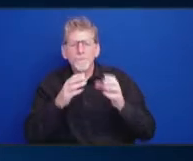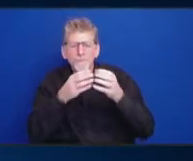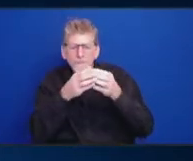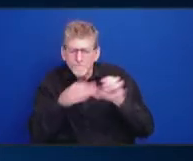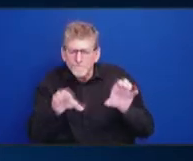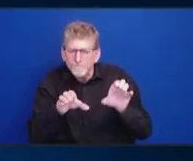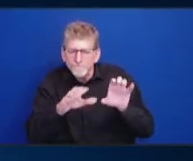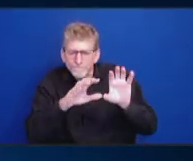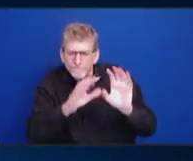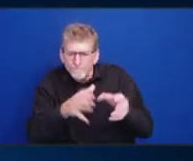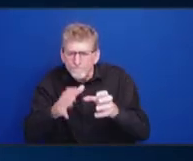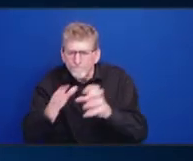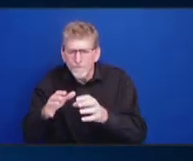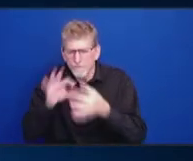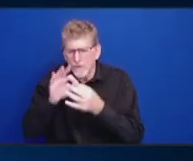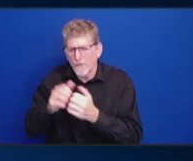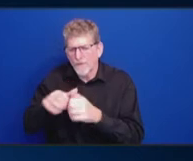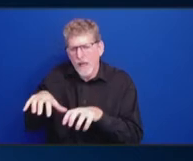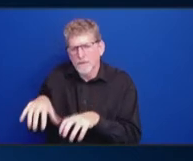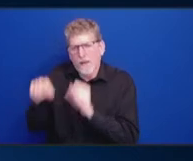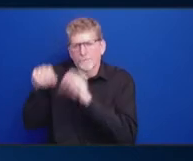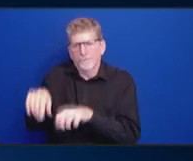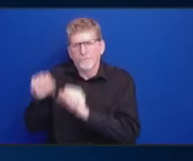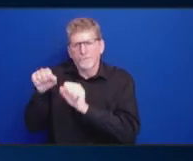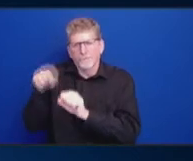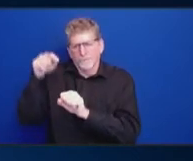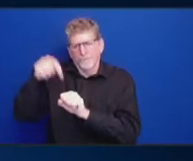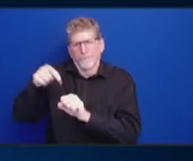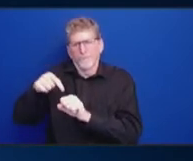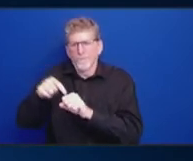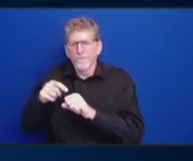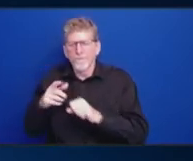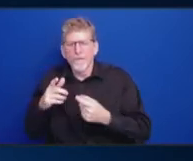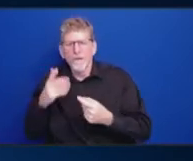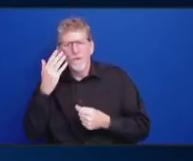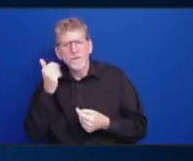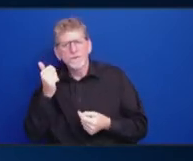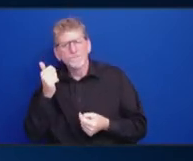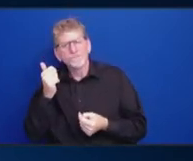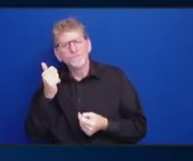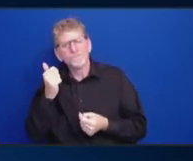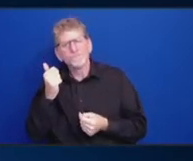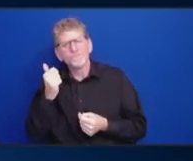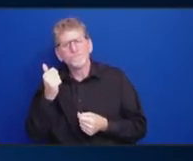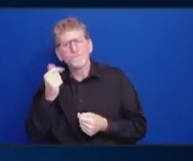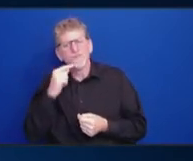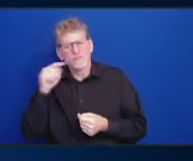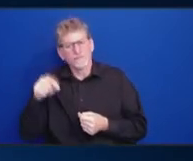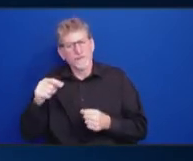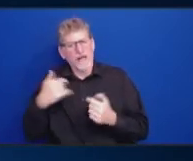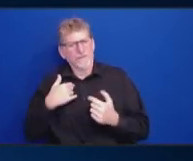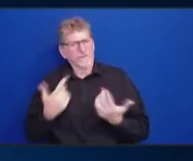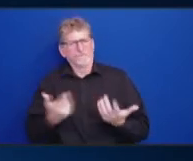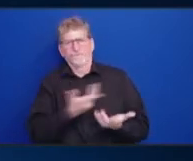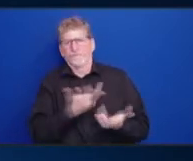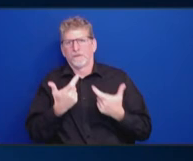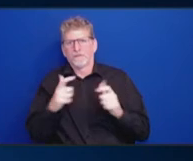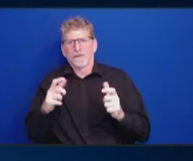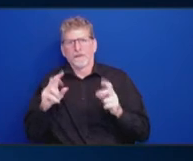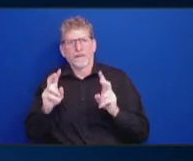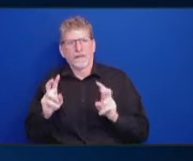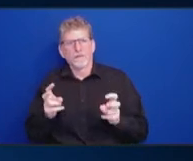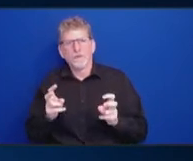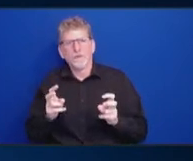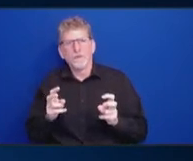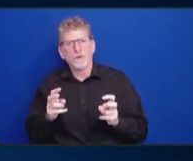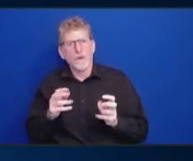particularly because it's such an issue that isn't often addressed. And also thinking